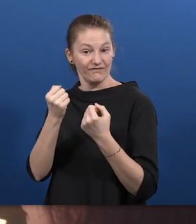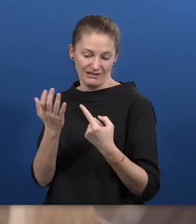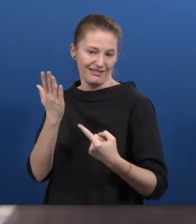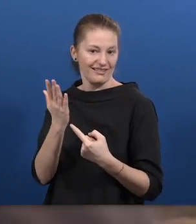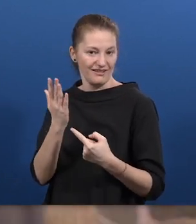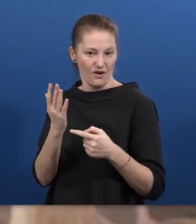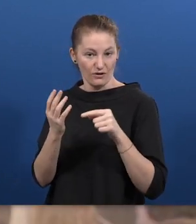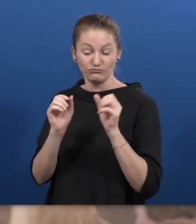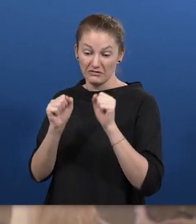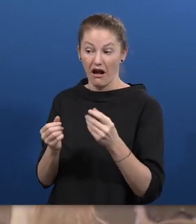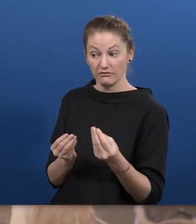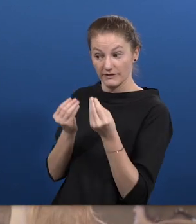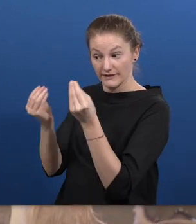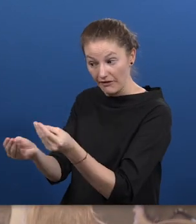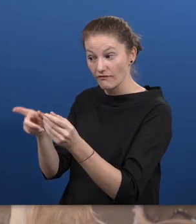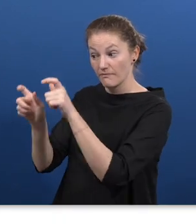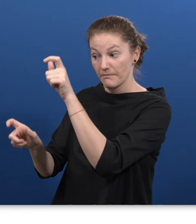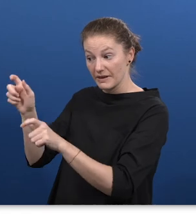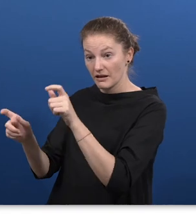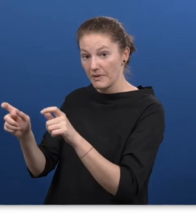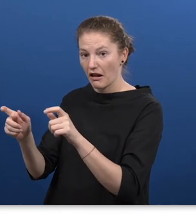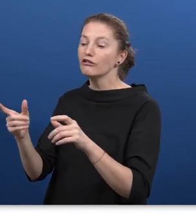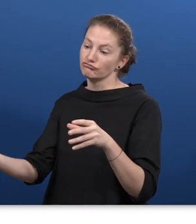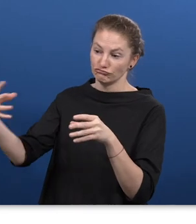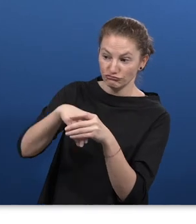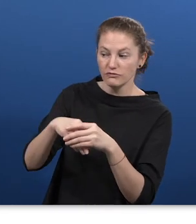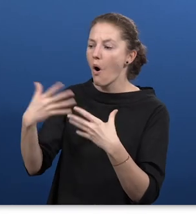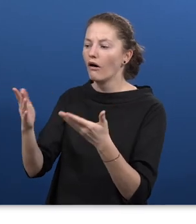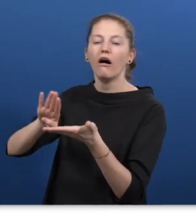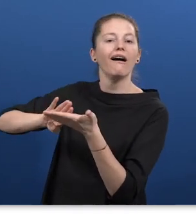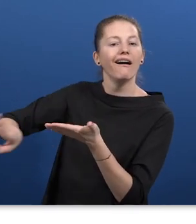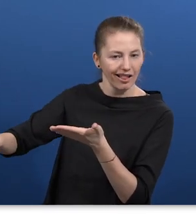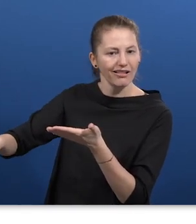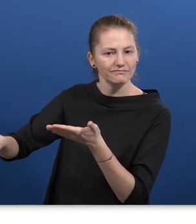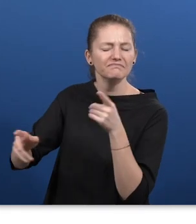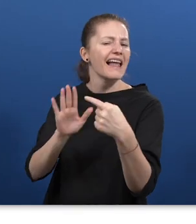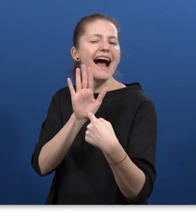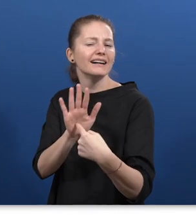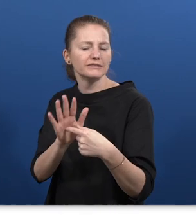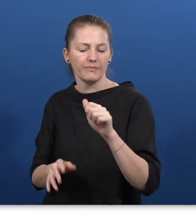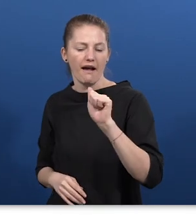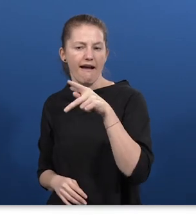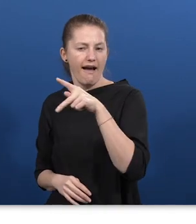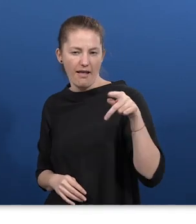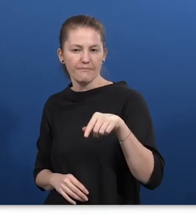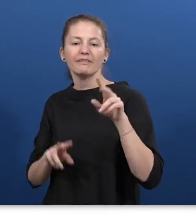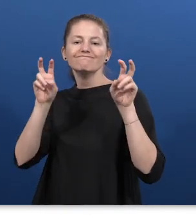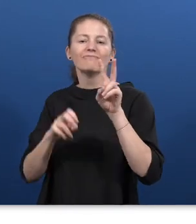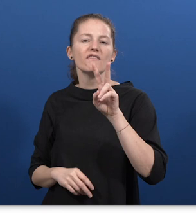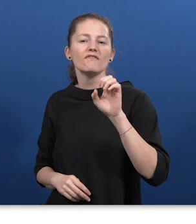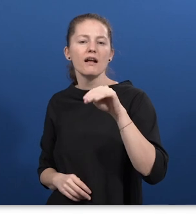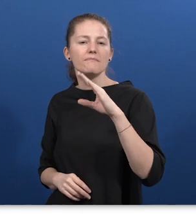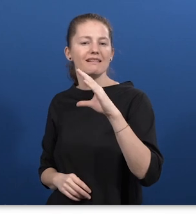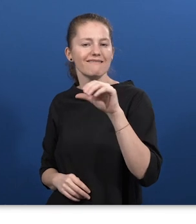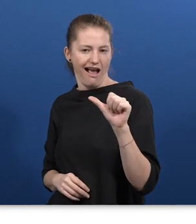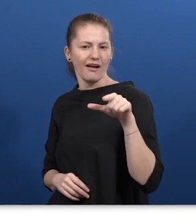a person is in or excluded. By creating the application WEMCA, Escola de Gente gives people with and without disabilities the